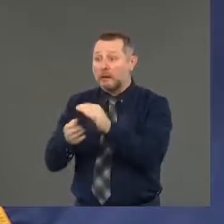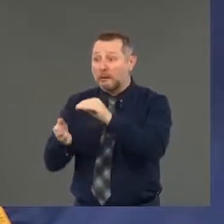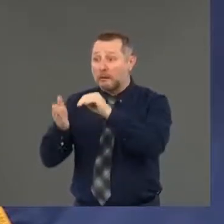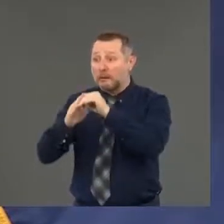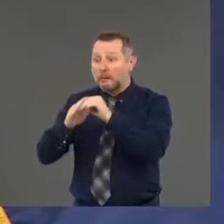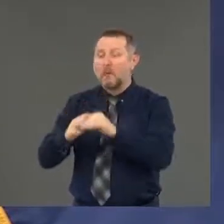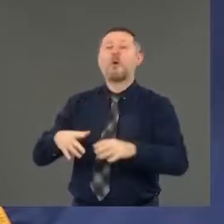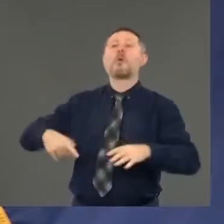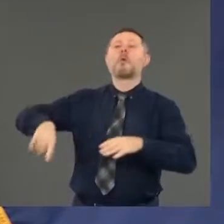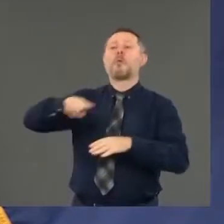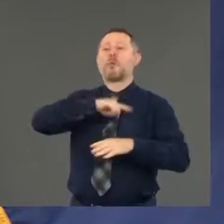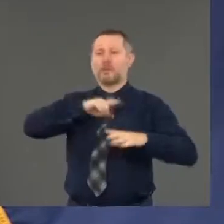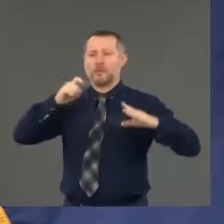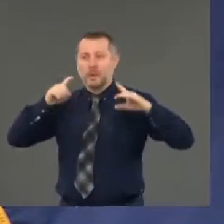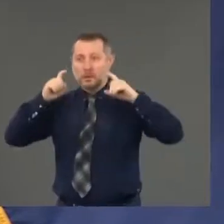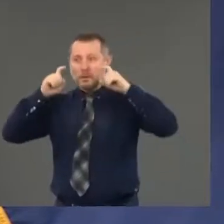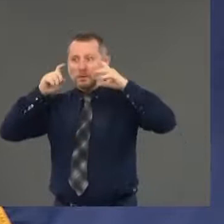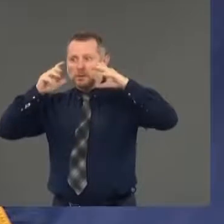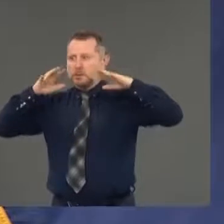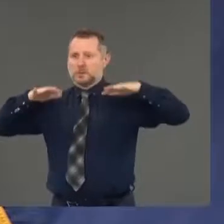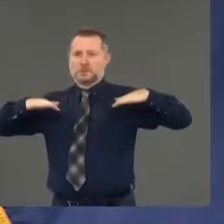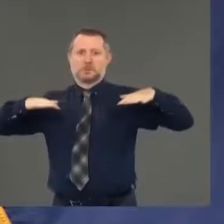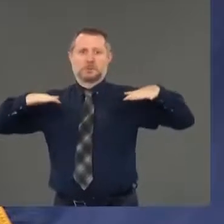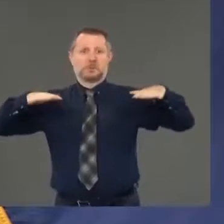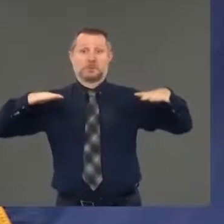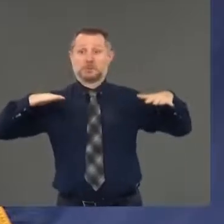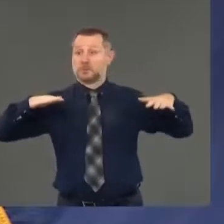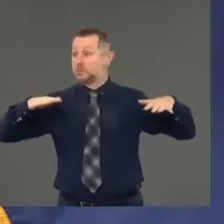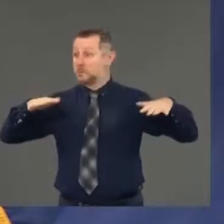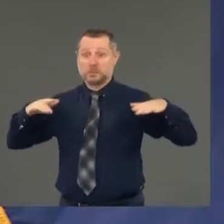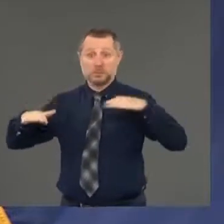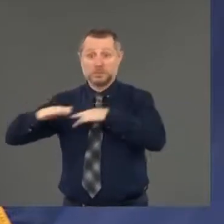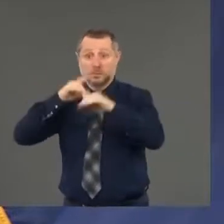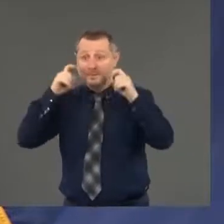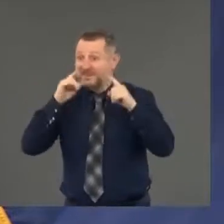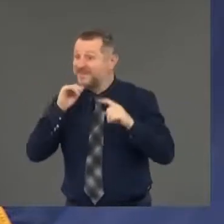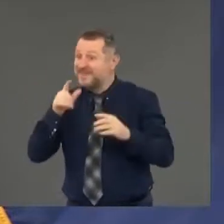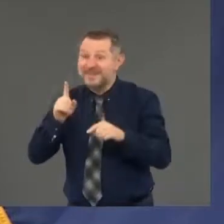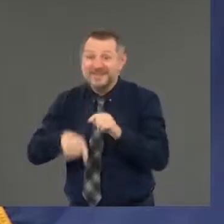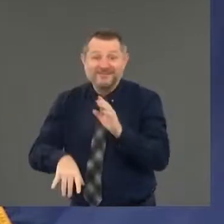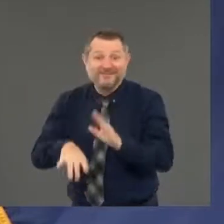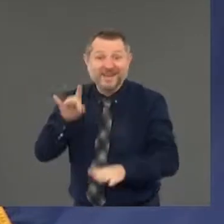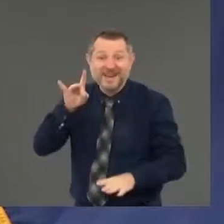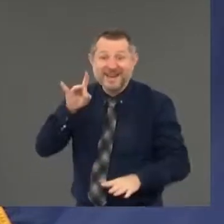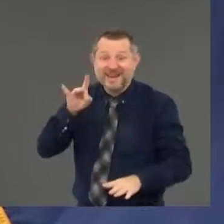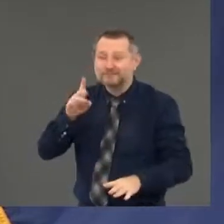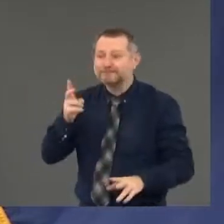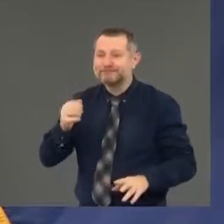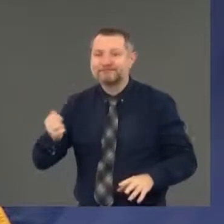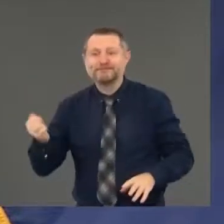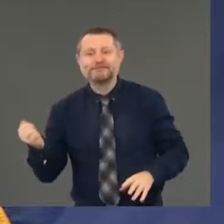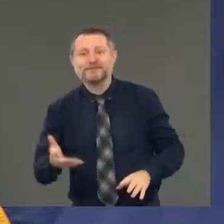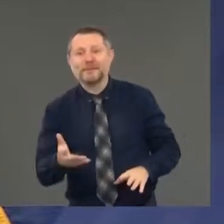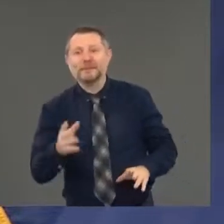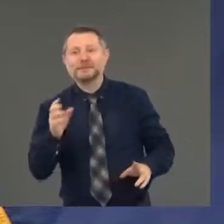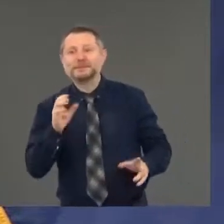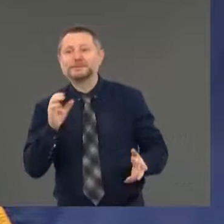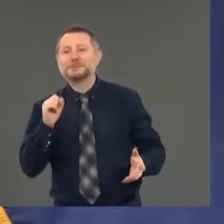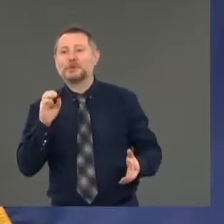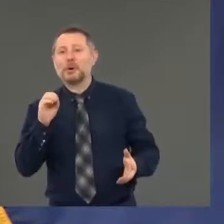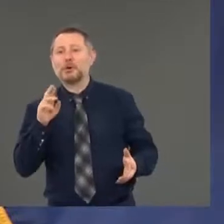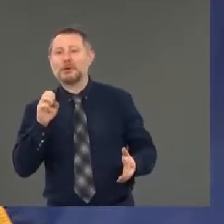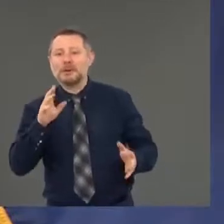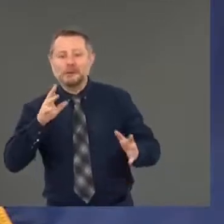going up more. And if they could not identify the source of the increase, and we couldn't